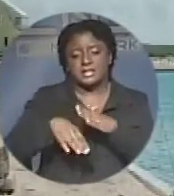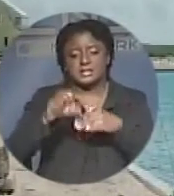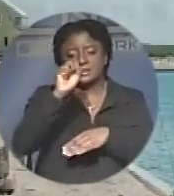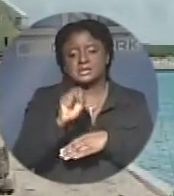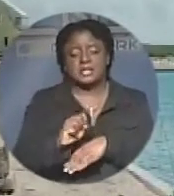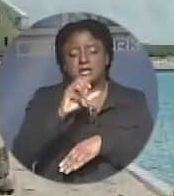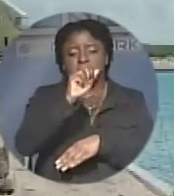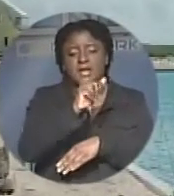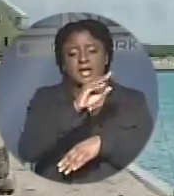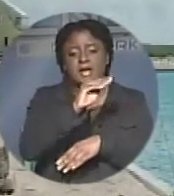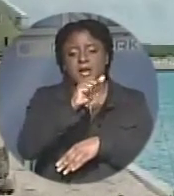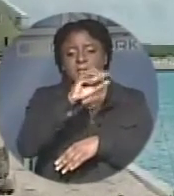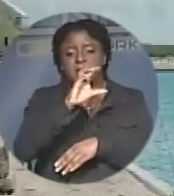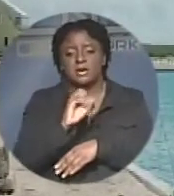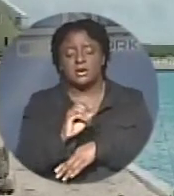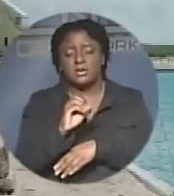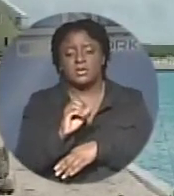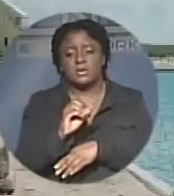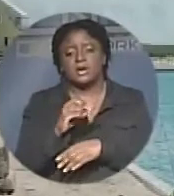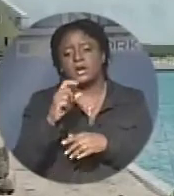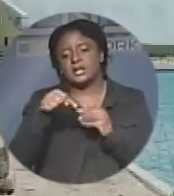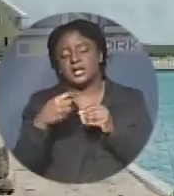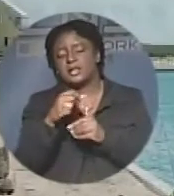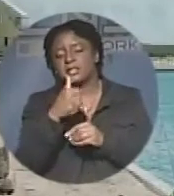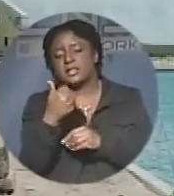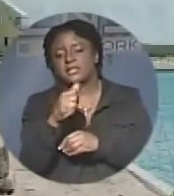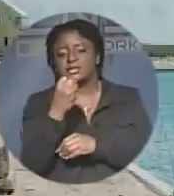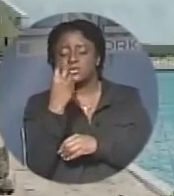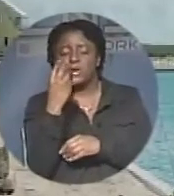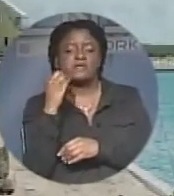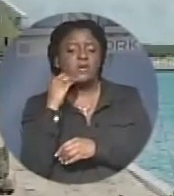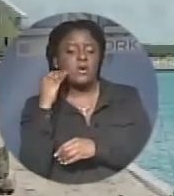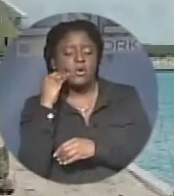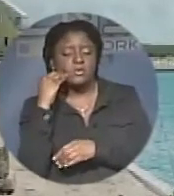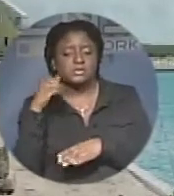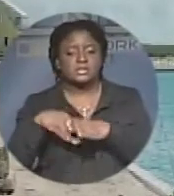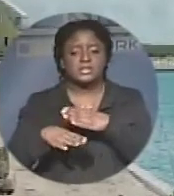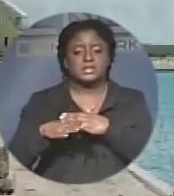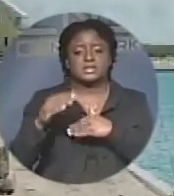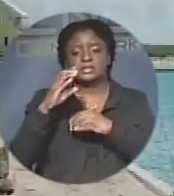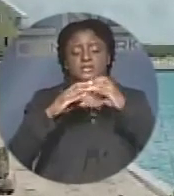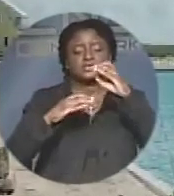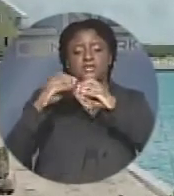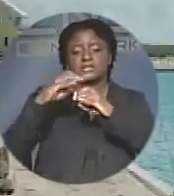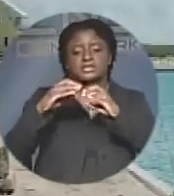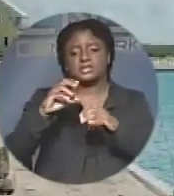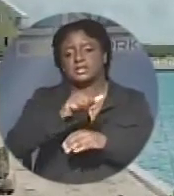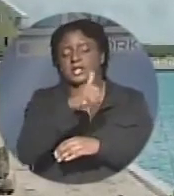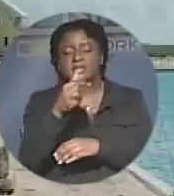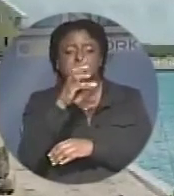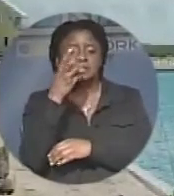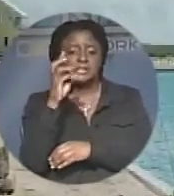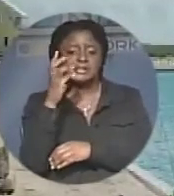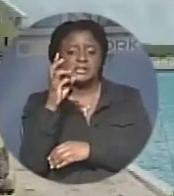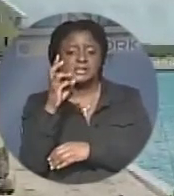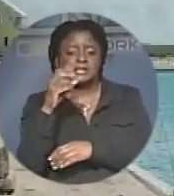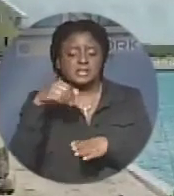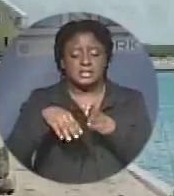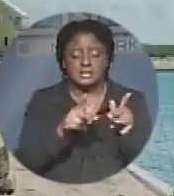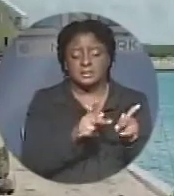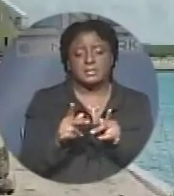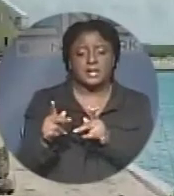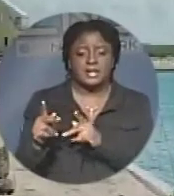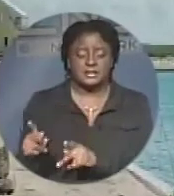are in various stages of development, and another 16 are in the pipeline. Another part of the plan, the harbor, is expected to be operational